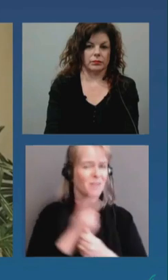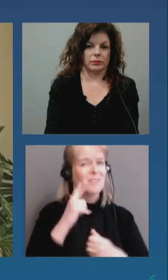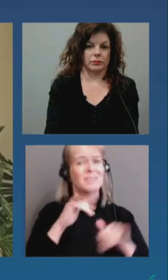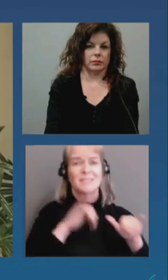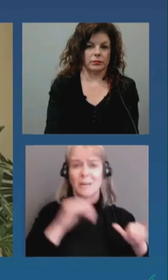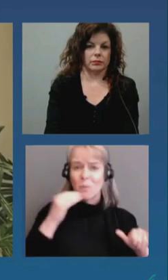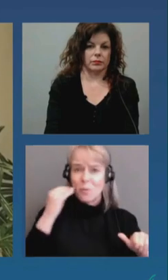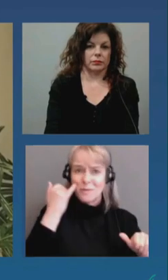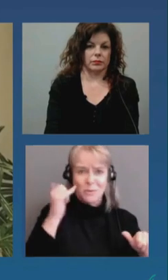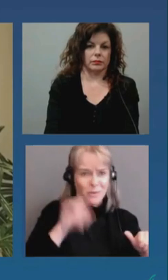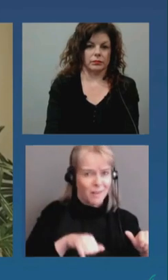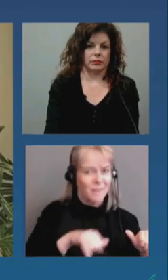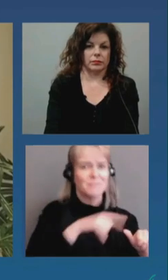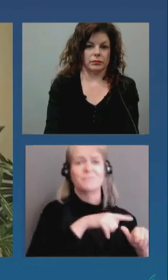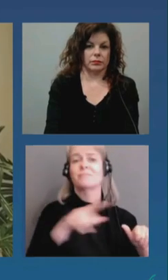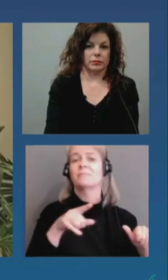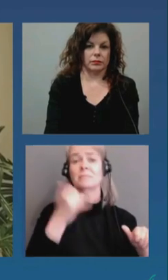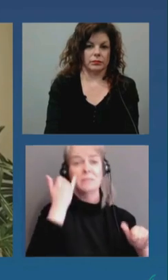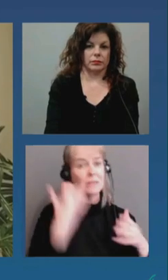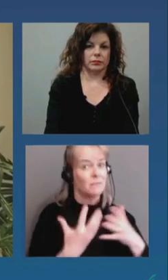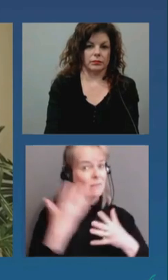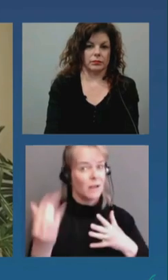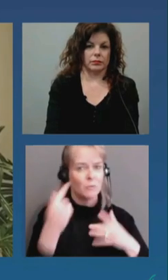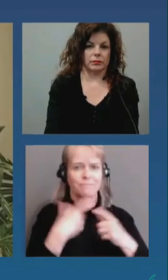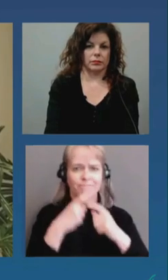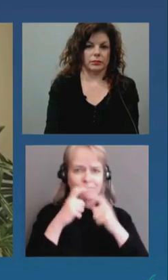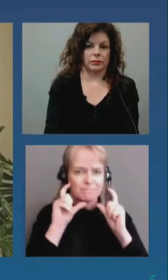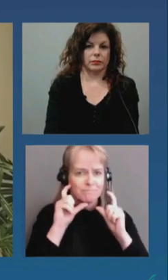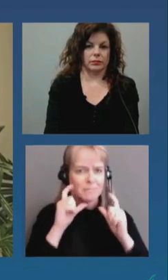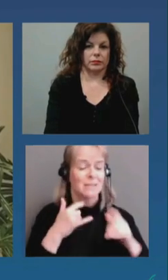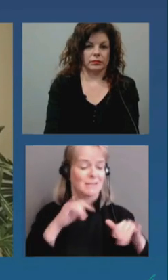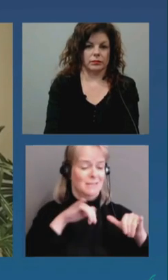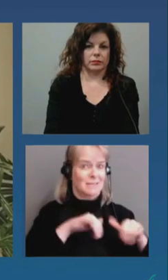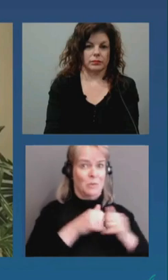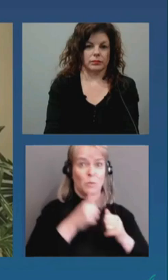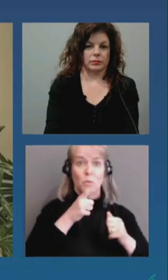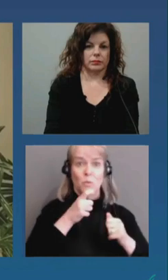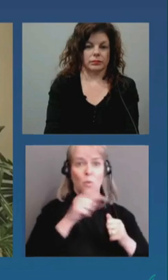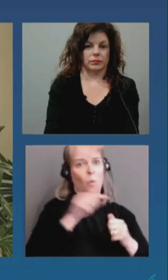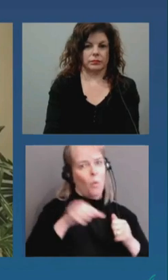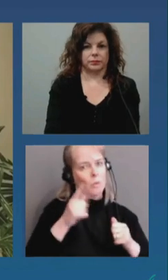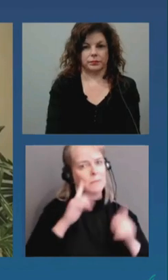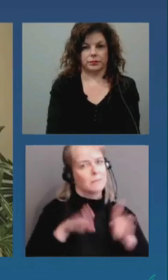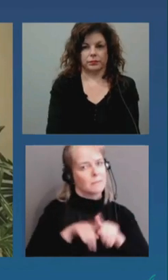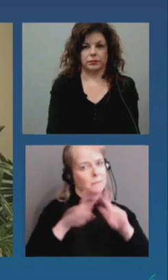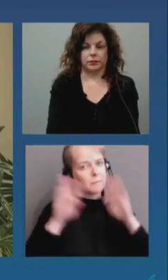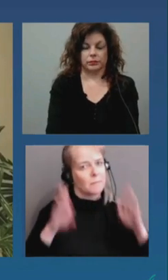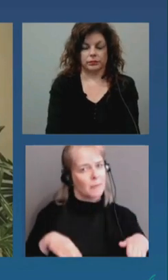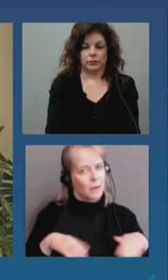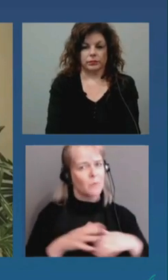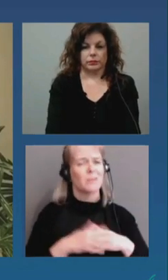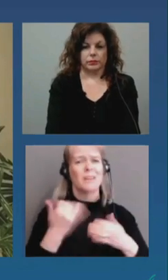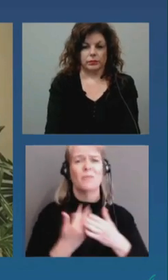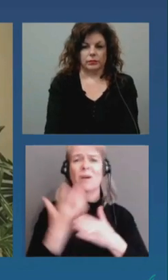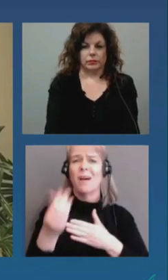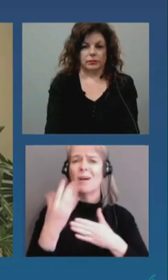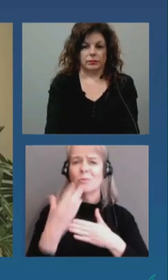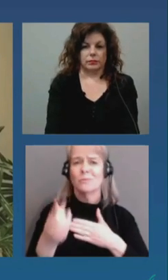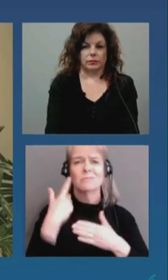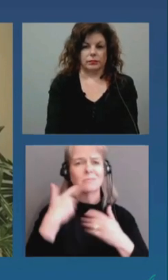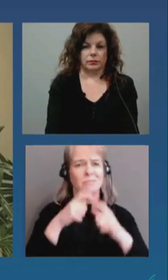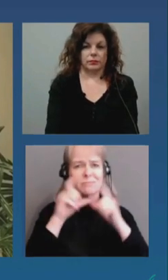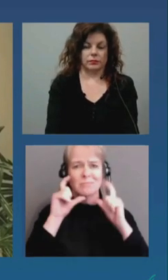a mask with you. Wear it. If you're indoors or in situations where you'll be interacting with people outdoors,